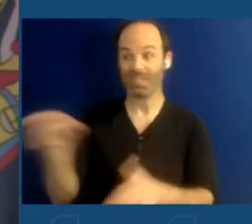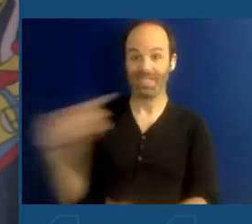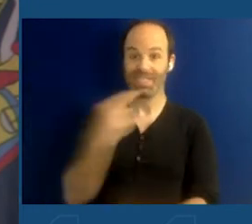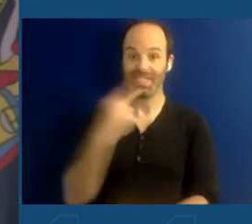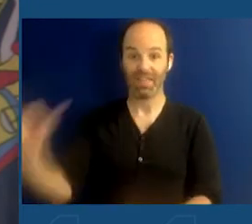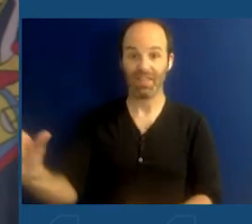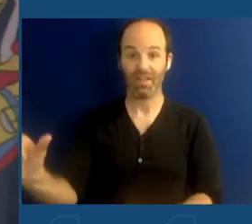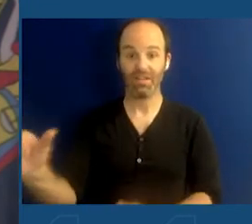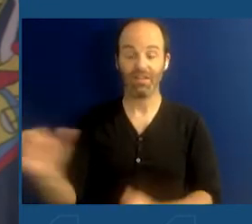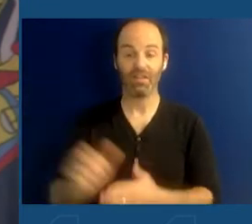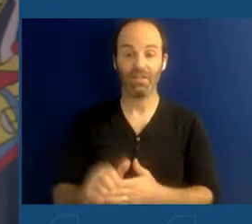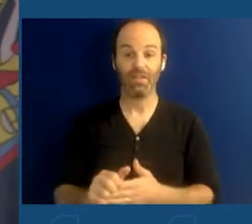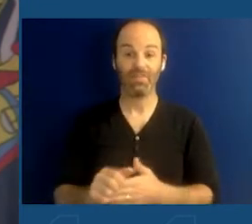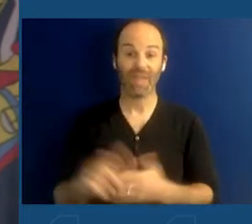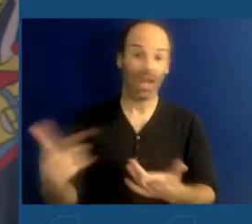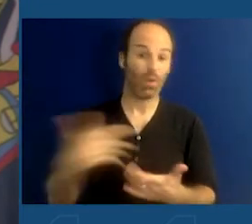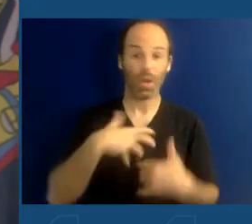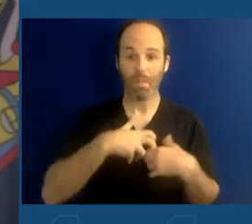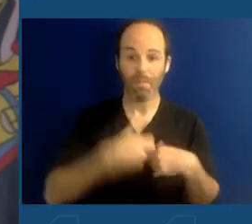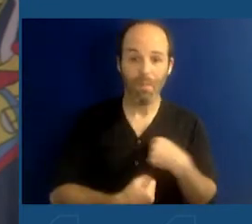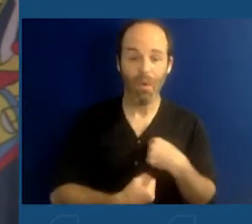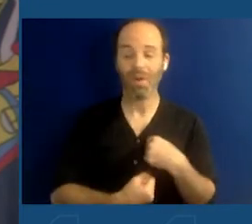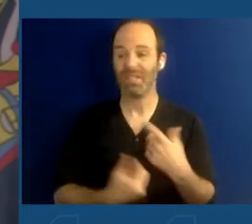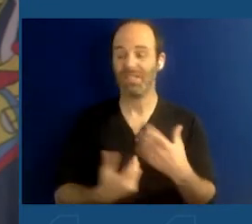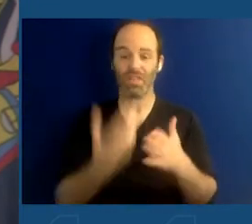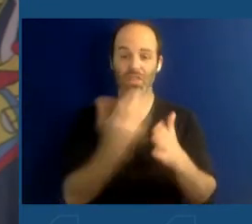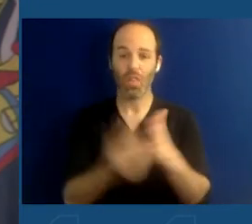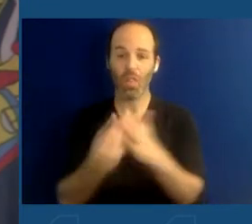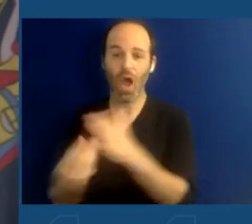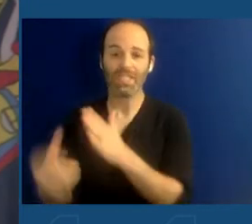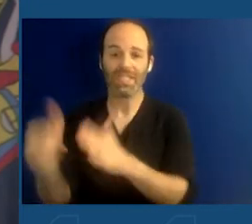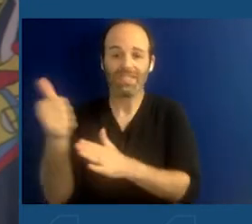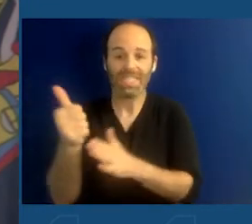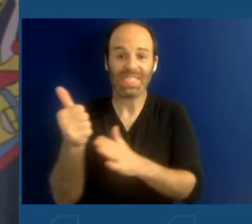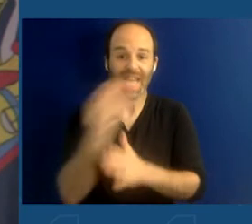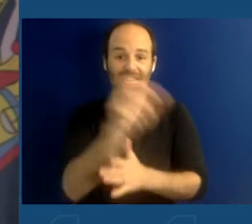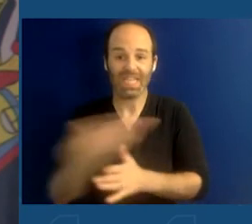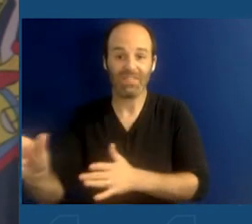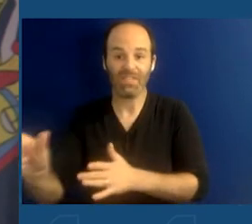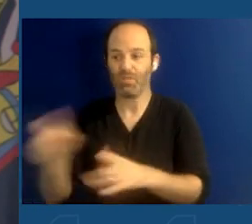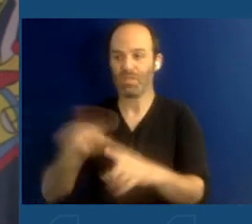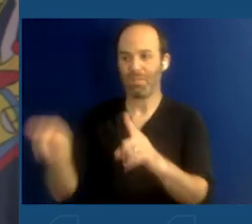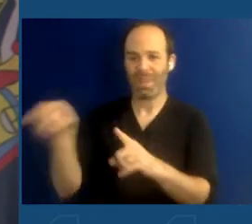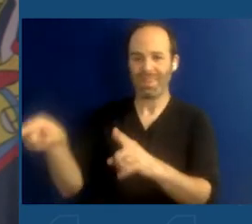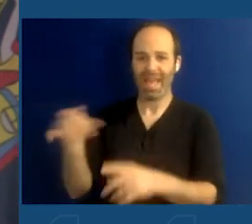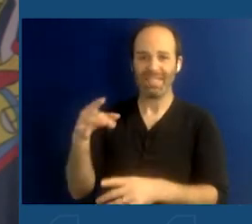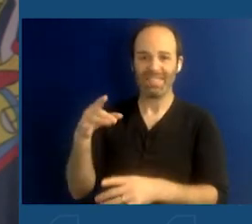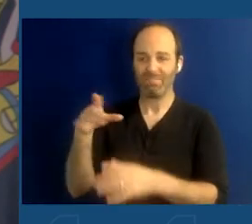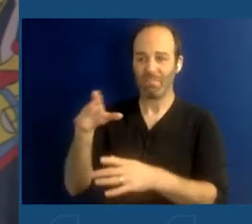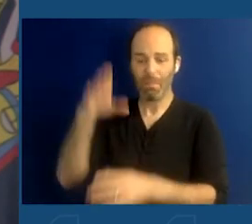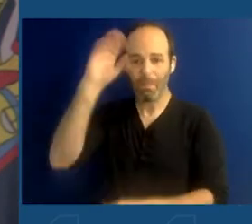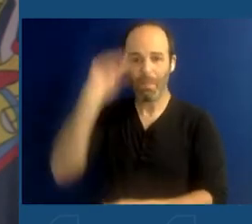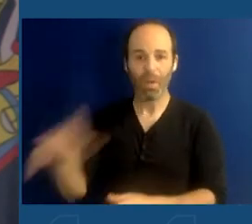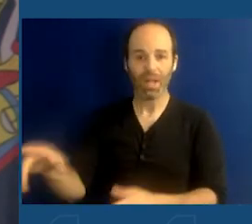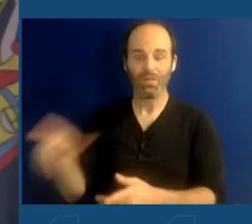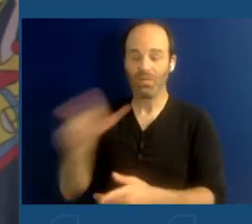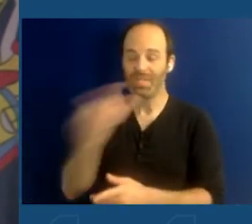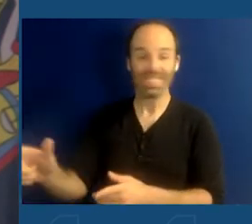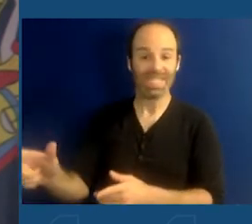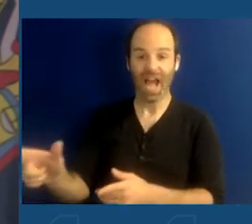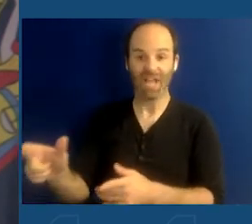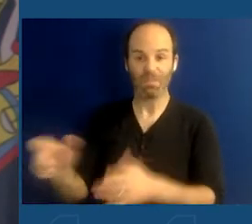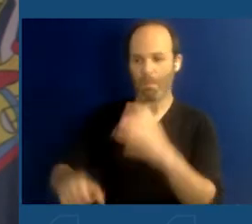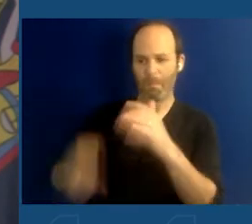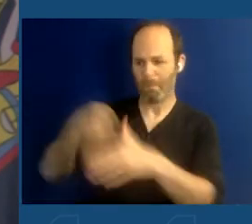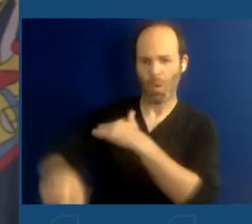mourn the loss of ten individuals, but he was not born with this hate in his heart, this shooter. He absorbed these toxic